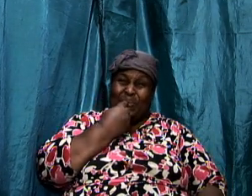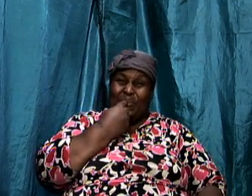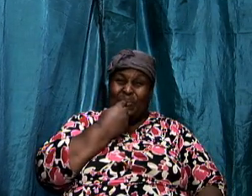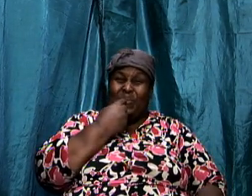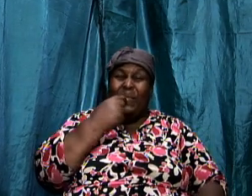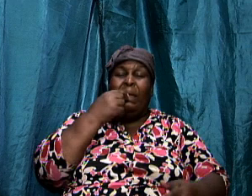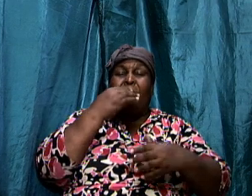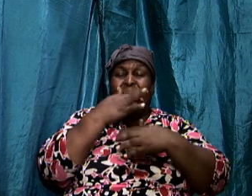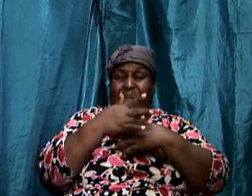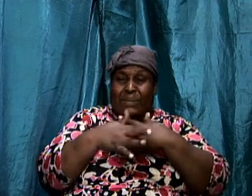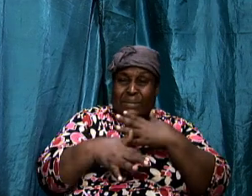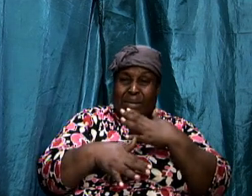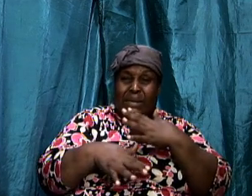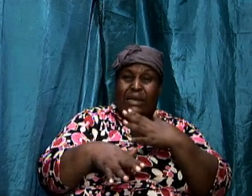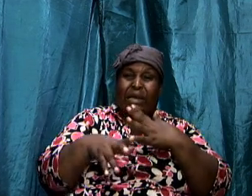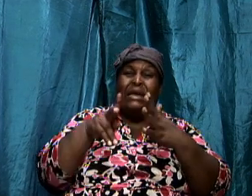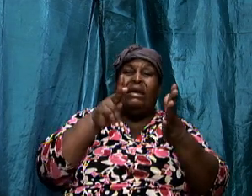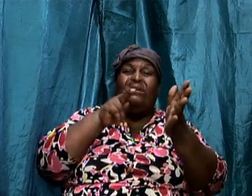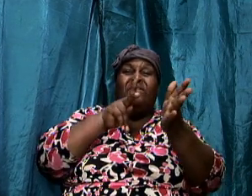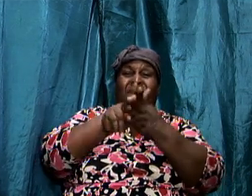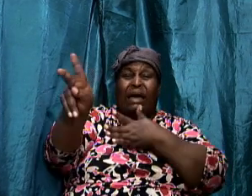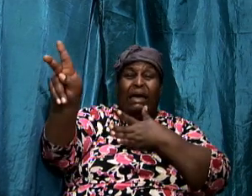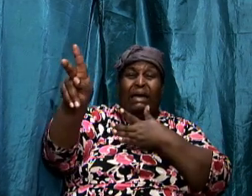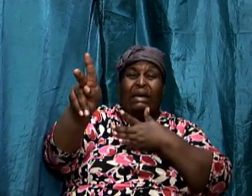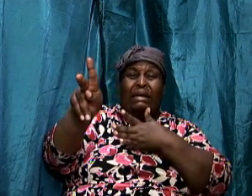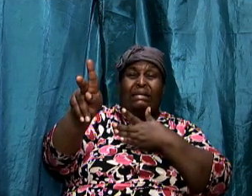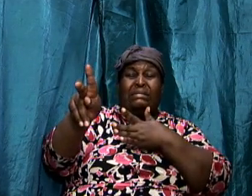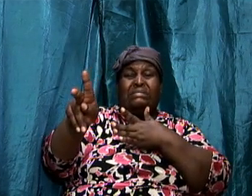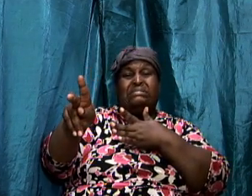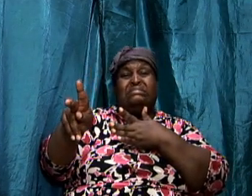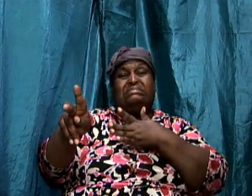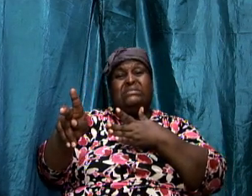bloody vicious conflict